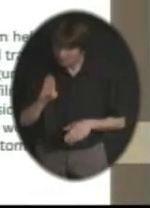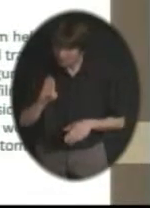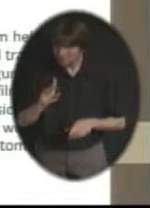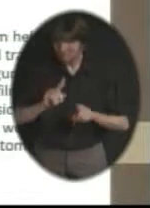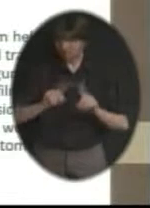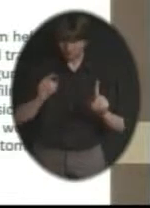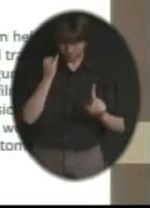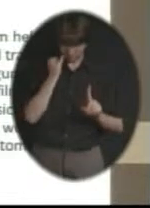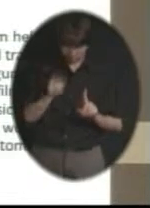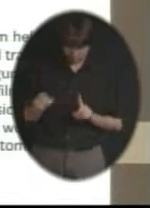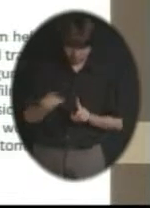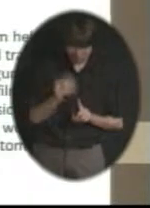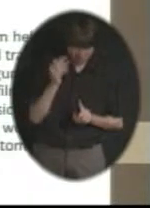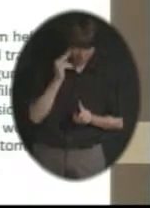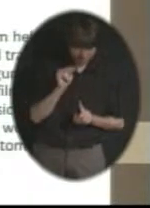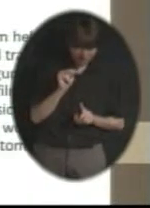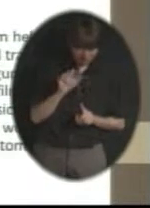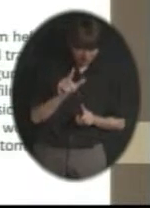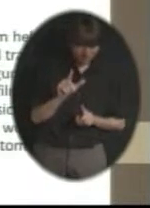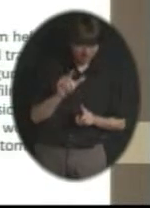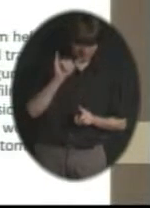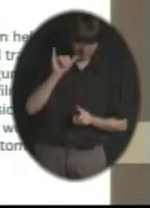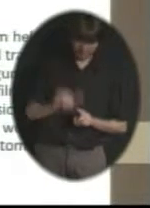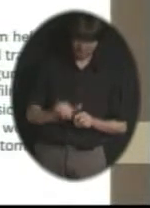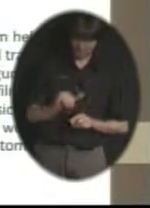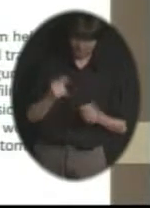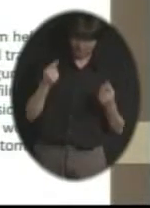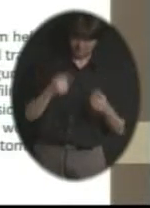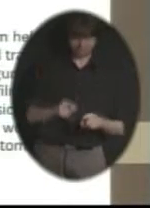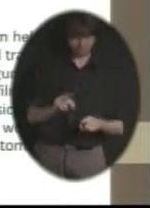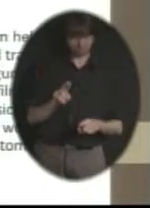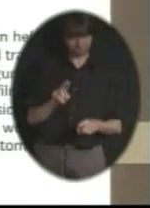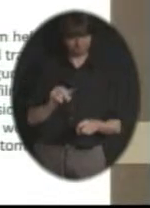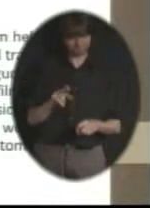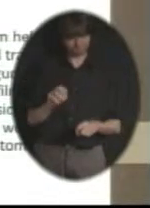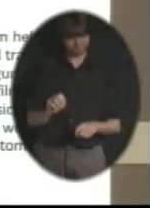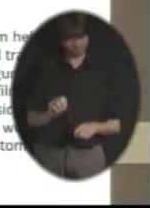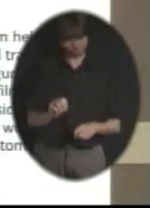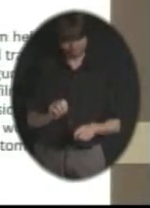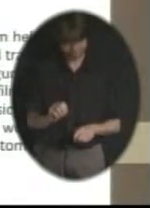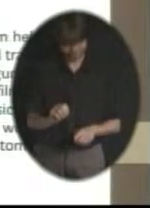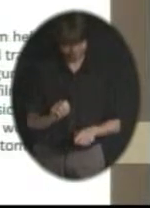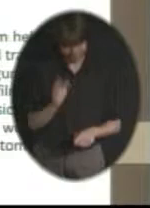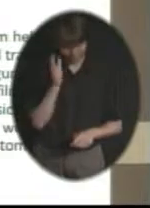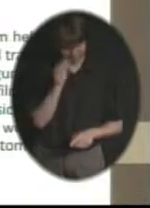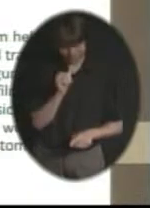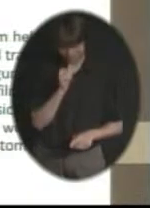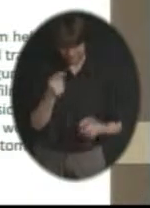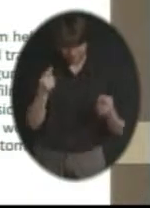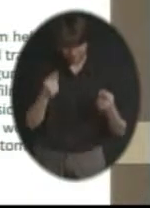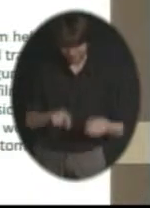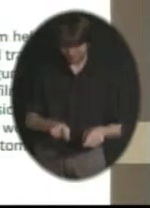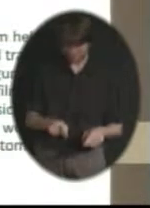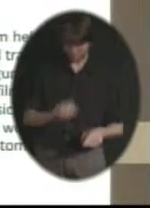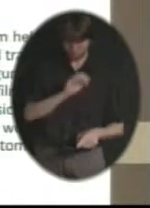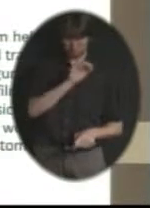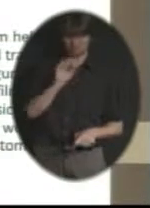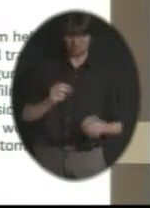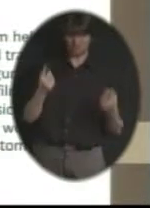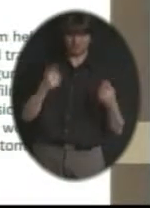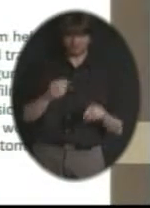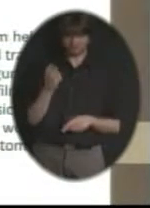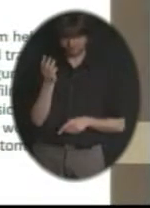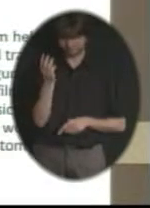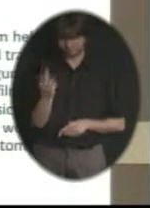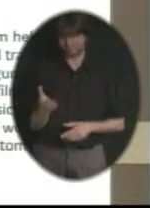knows how rare that would probably be. The chances of that are very, very slim. So you never know. You never know.